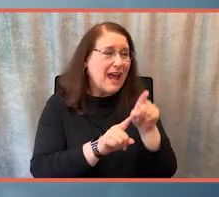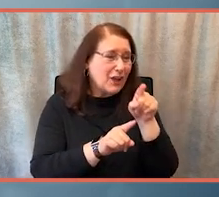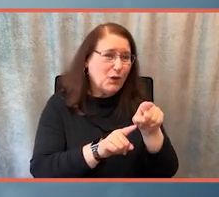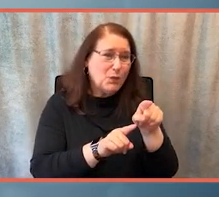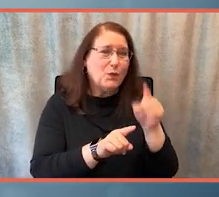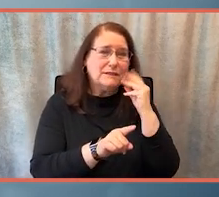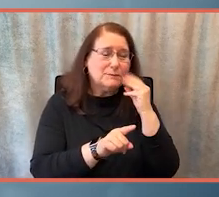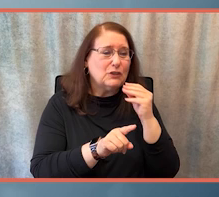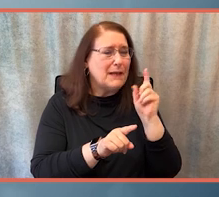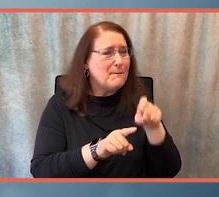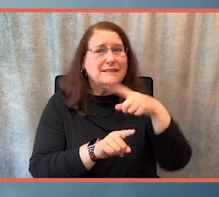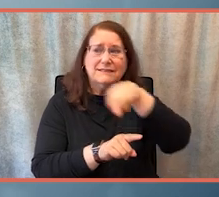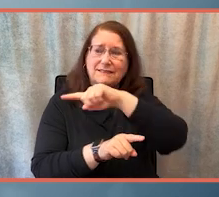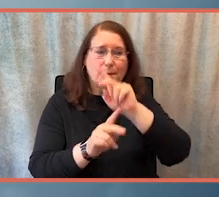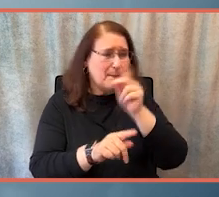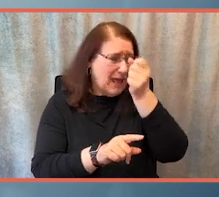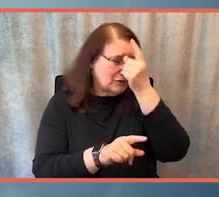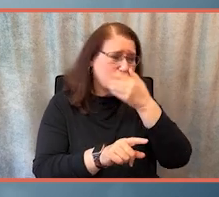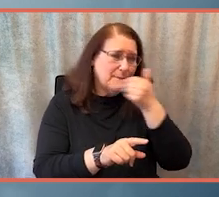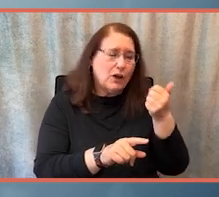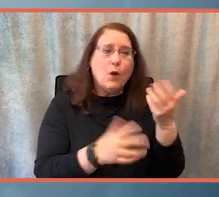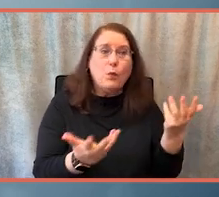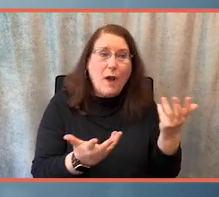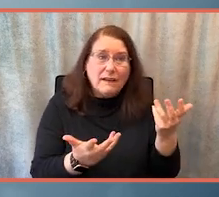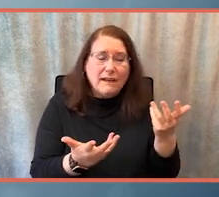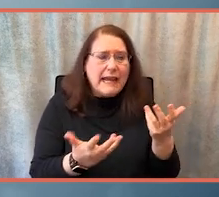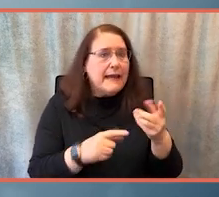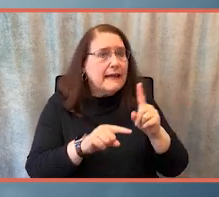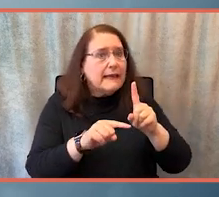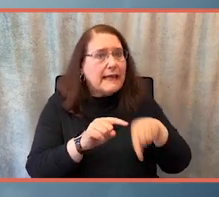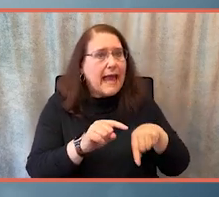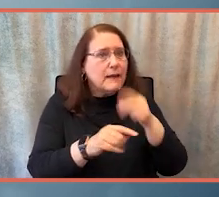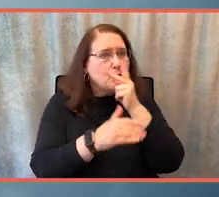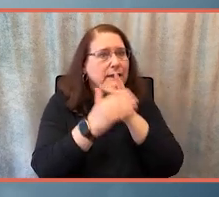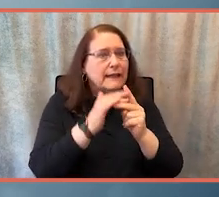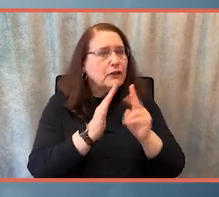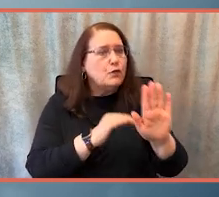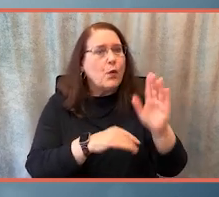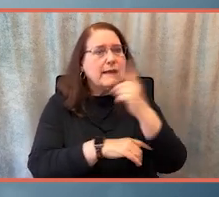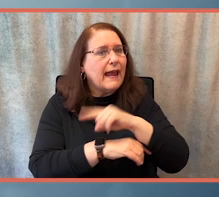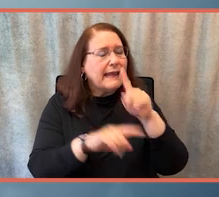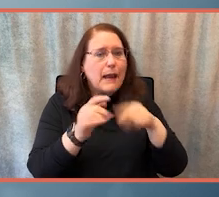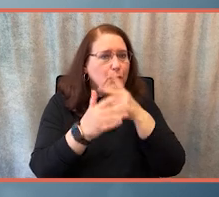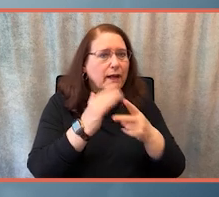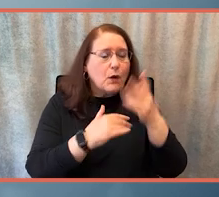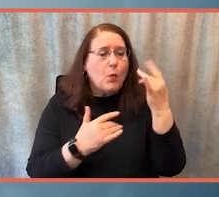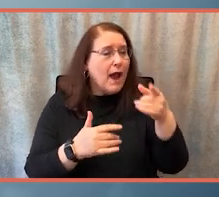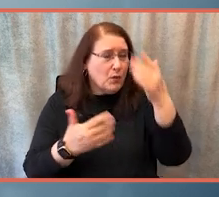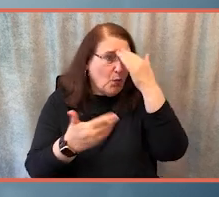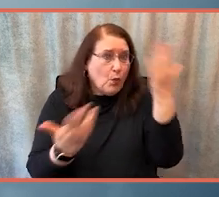better understood, which is also the unpredictability of each one of your days, because you never know.